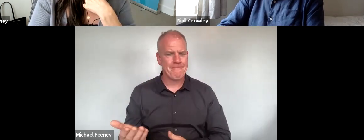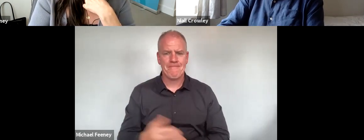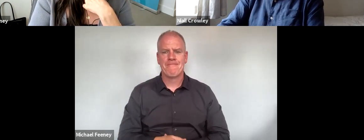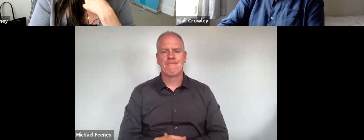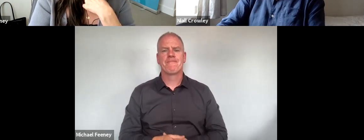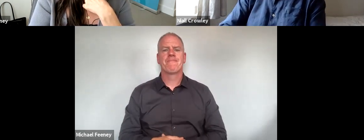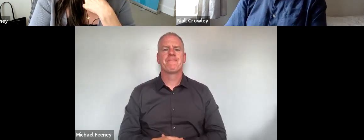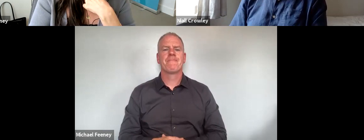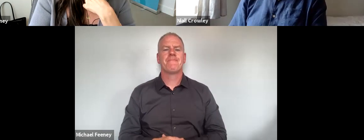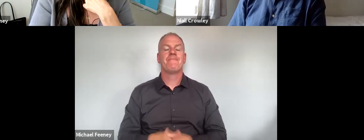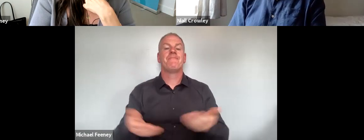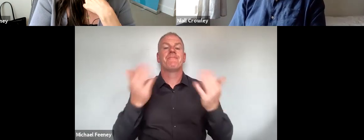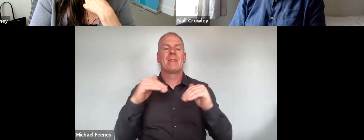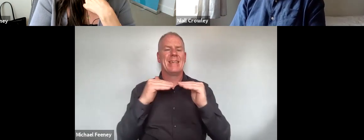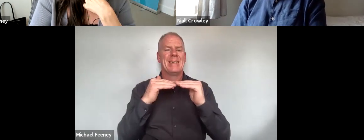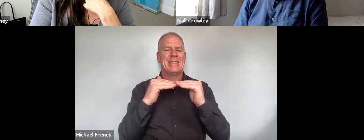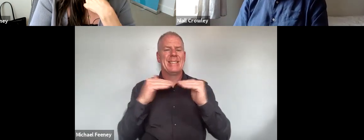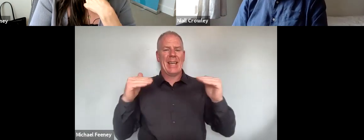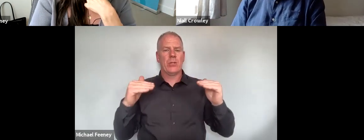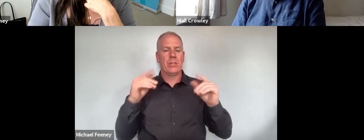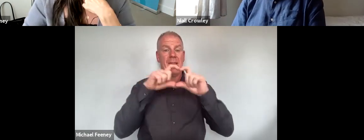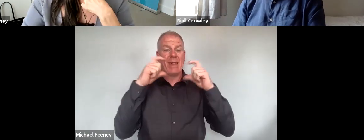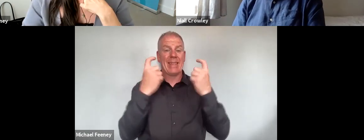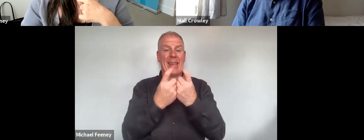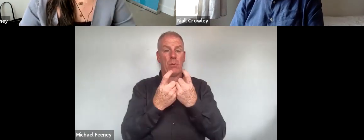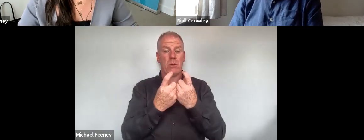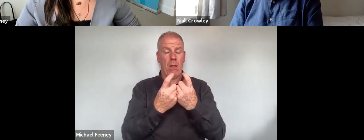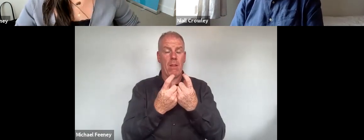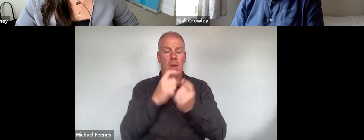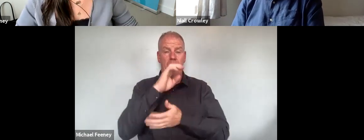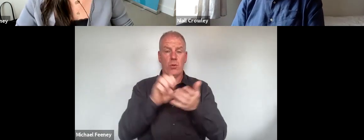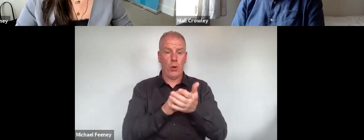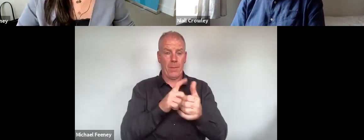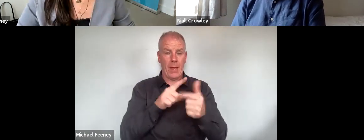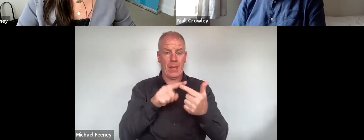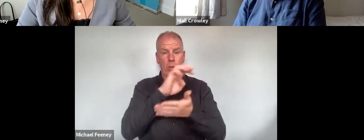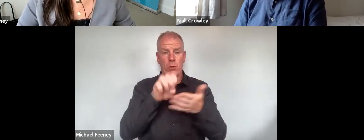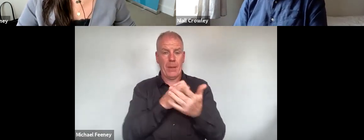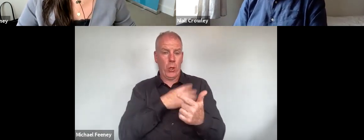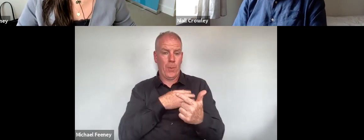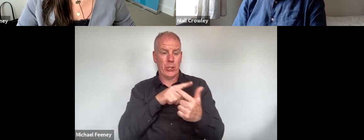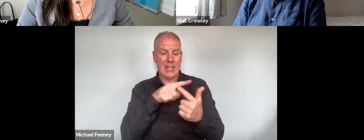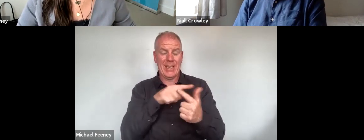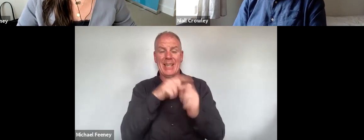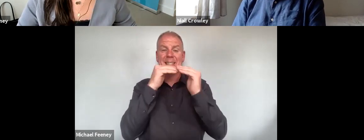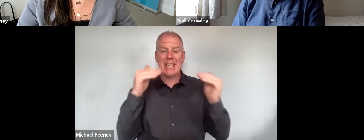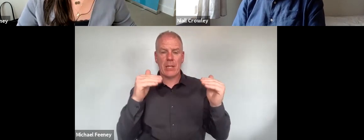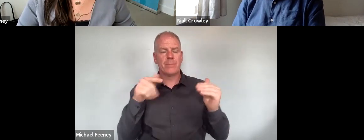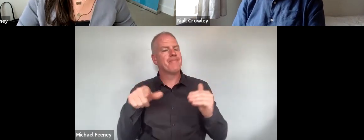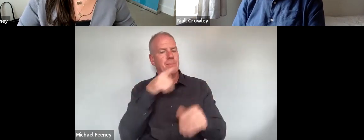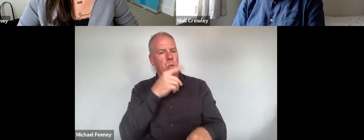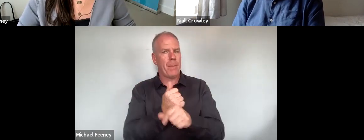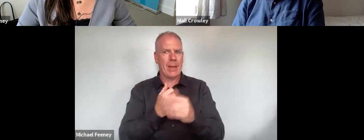Turning then to the standards, the Council of Europe and the European Commission standards for equality bodies. These are concerned with the conditions for